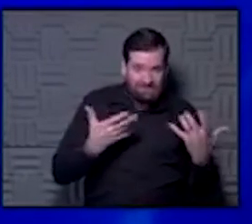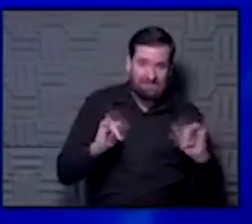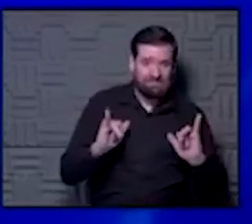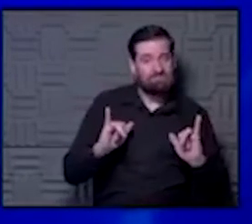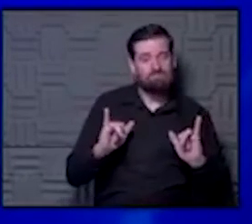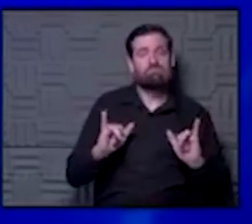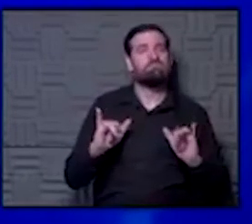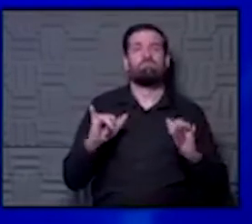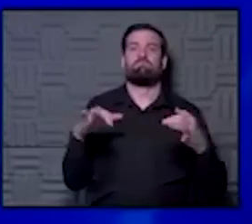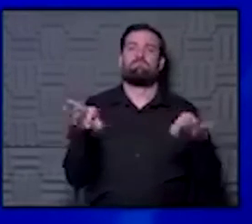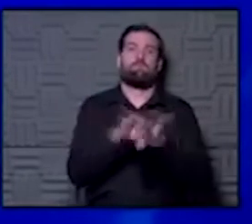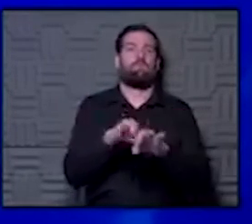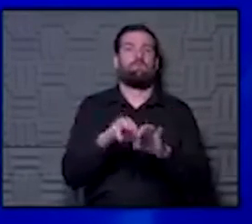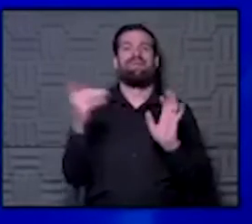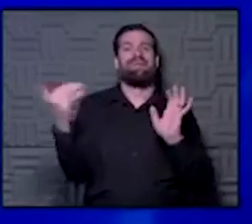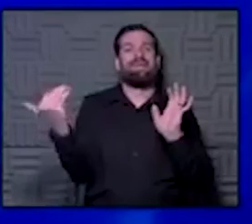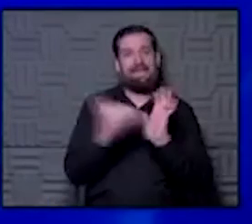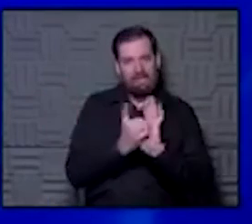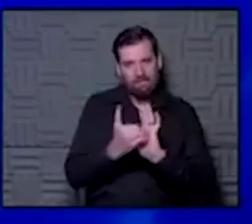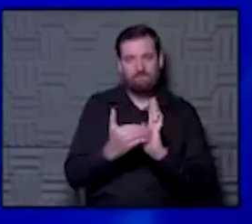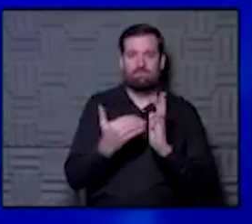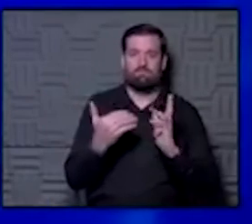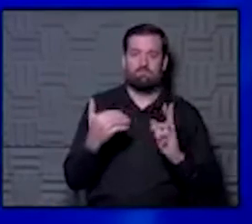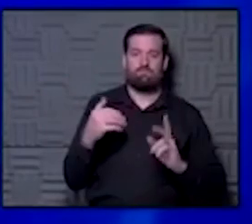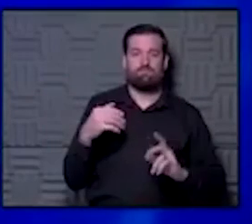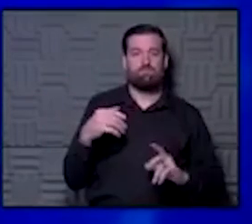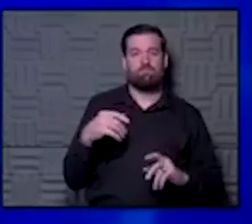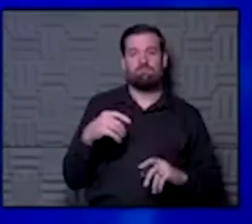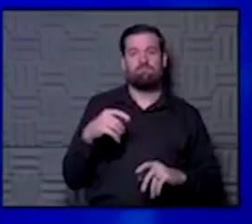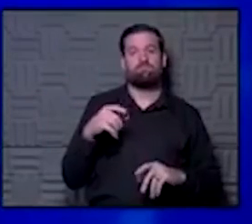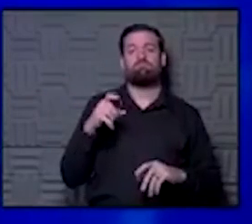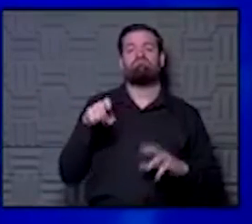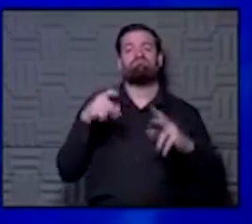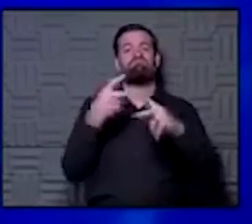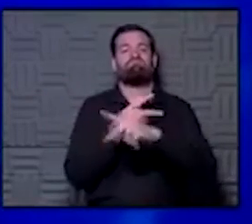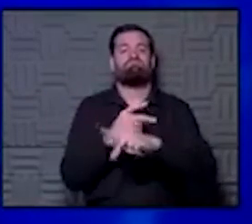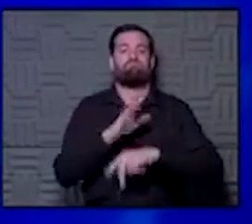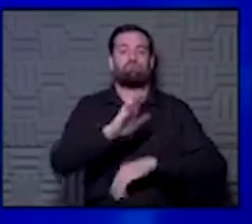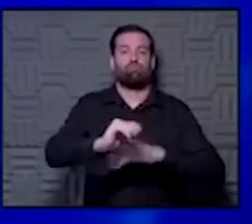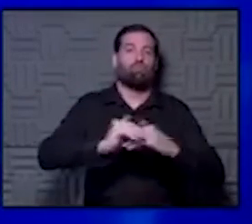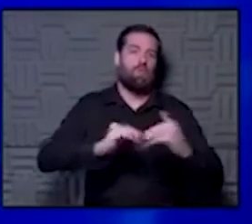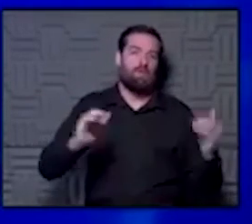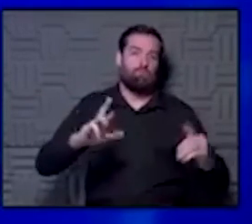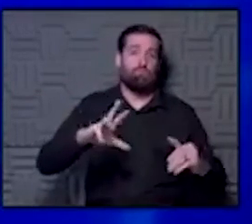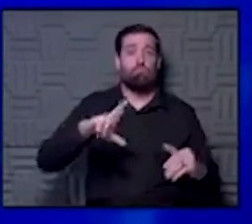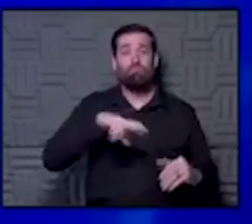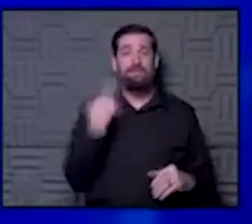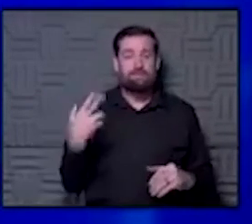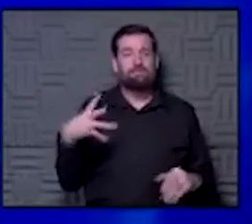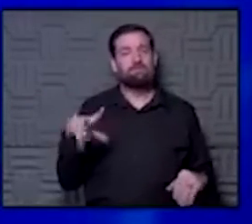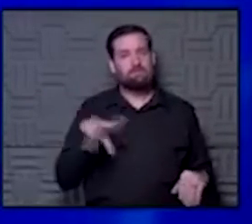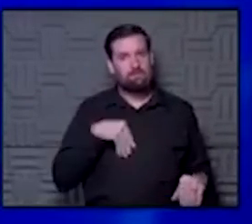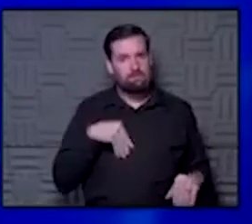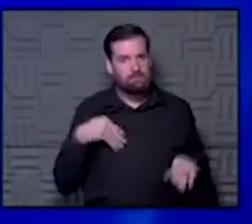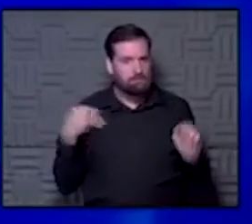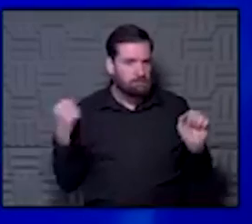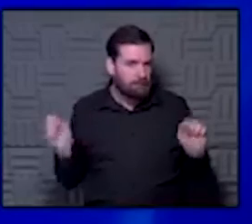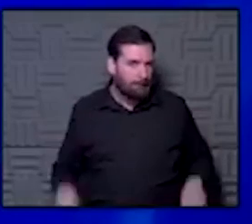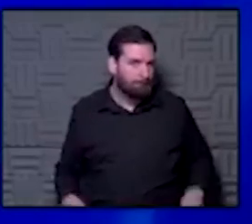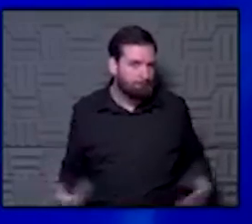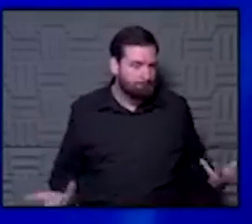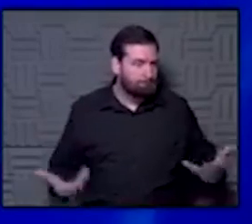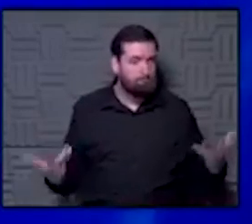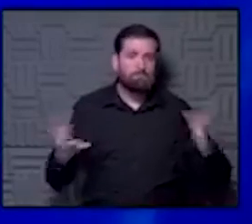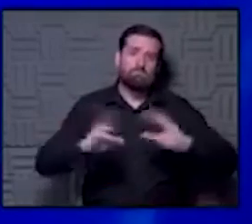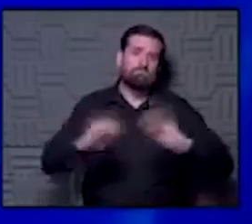key is, the same thing we always say, you just have to determine what's your level of risk you're willing to accept. And clearly